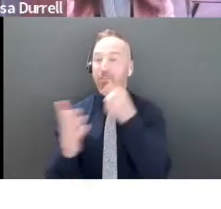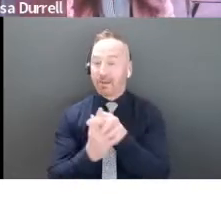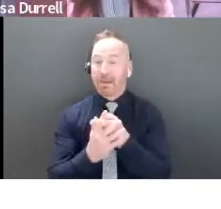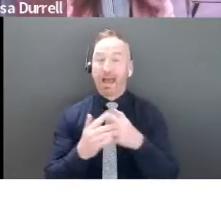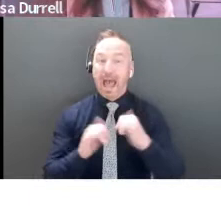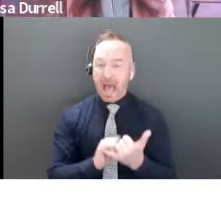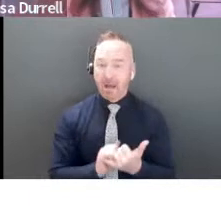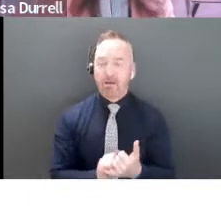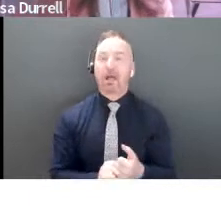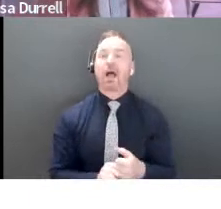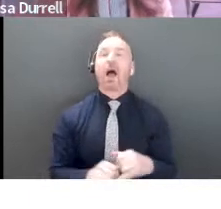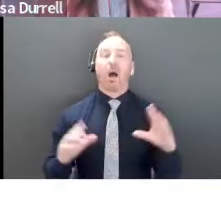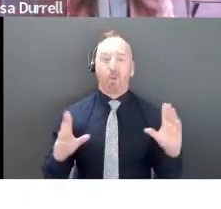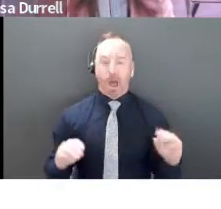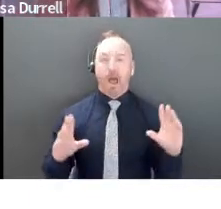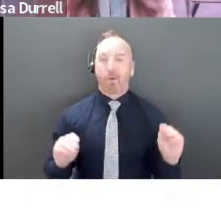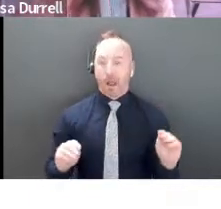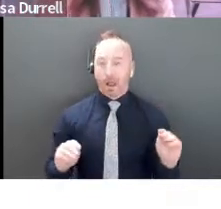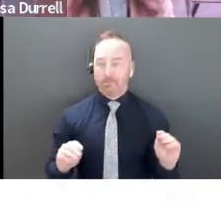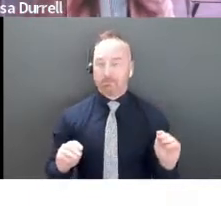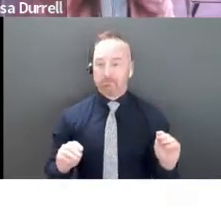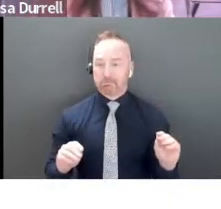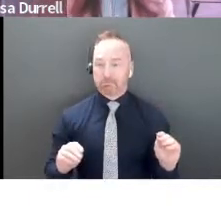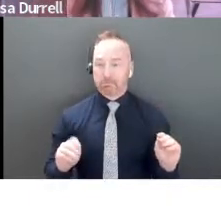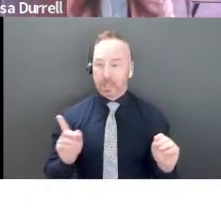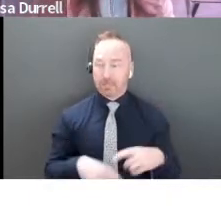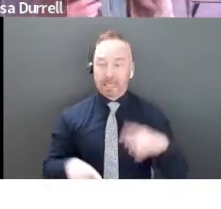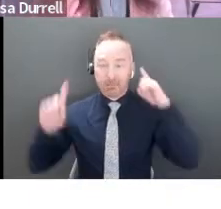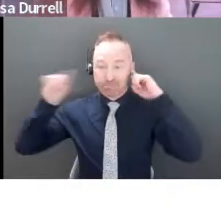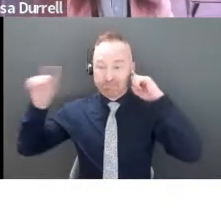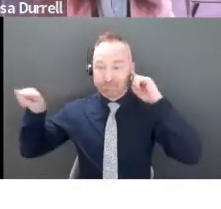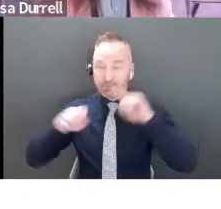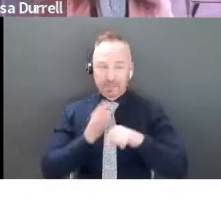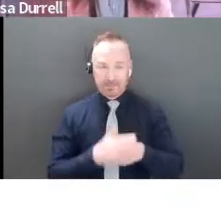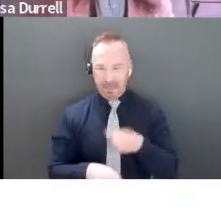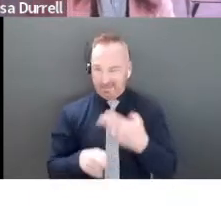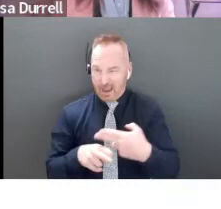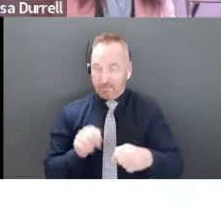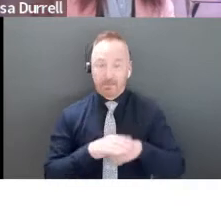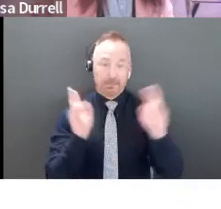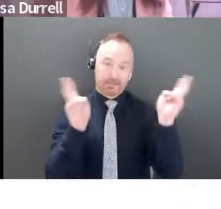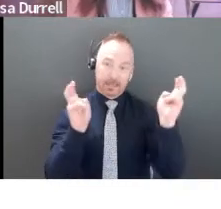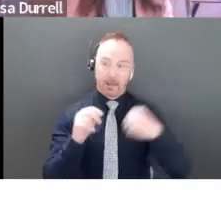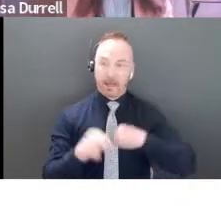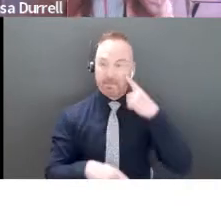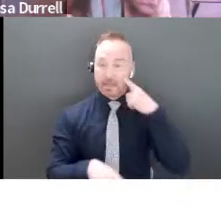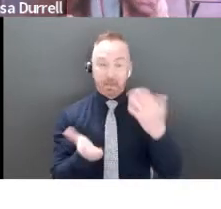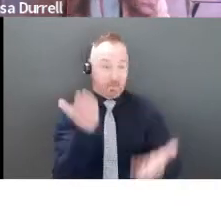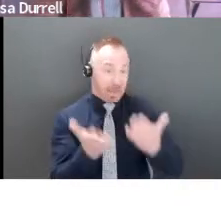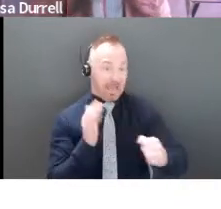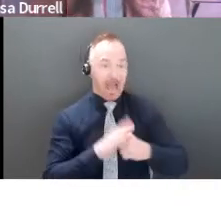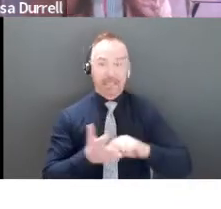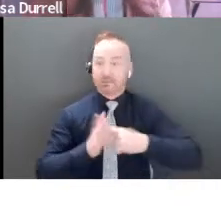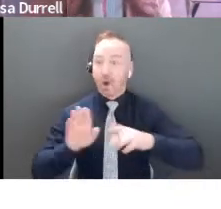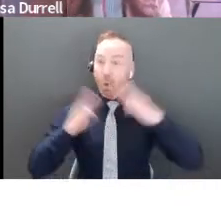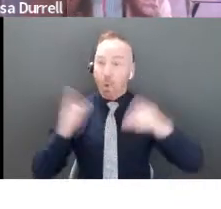I've just wasted the first three seconds of my pitch on my name and the title. Like what if I start about, you know, I've helped companies raise over